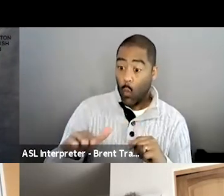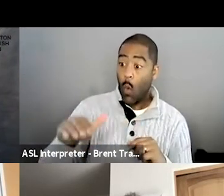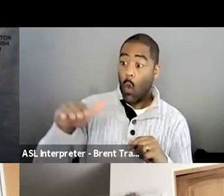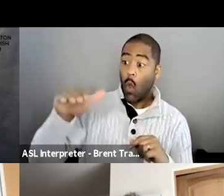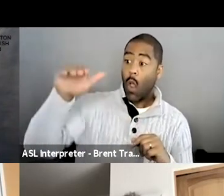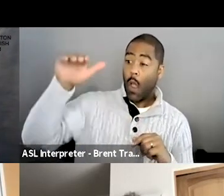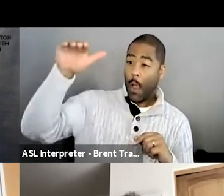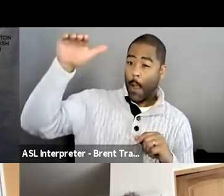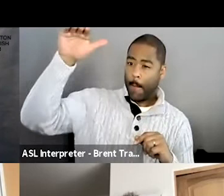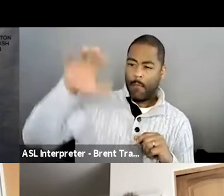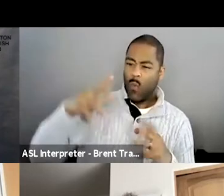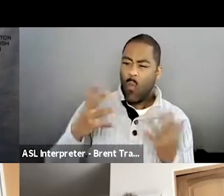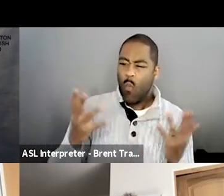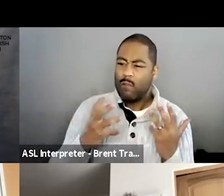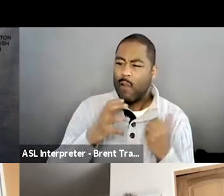had, had disabilities?